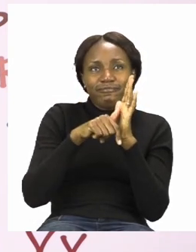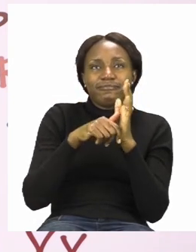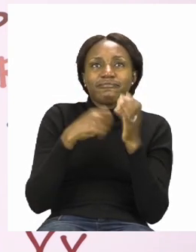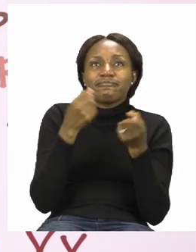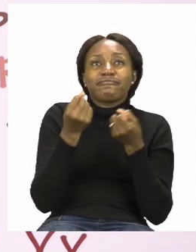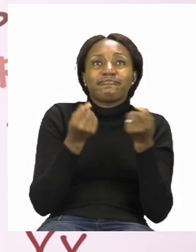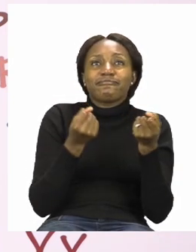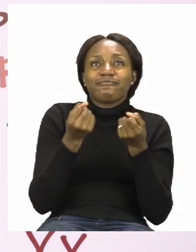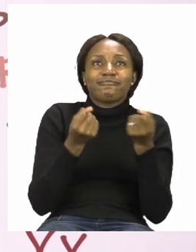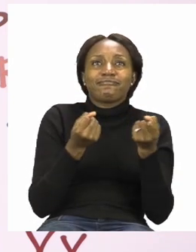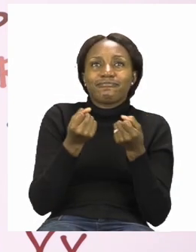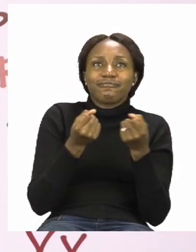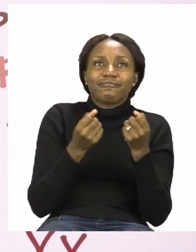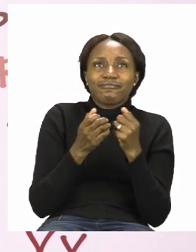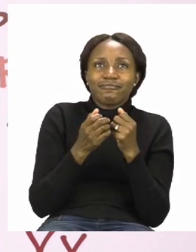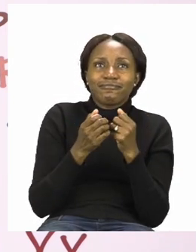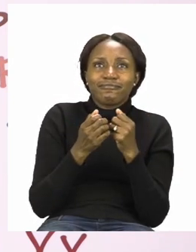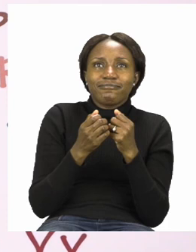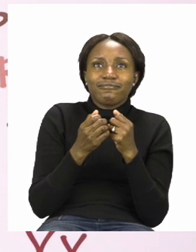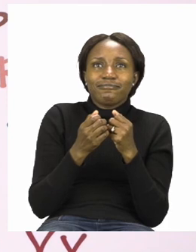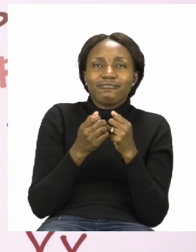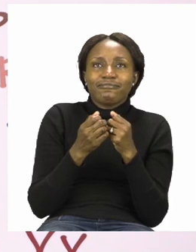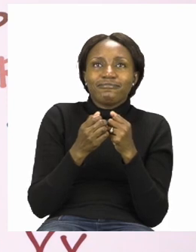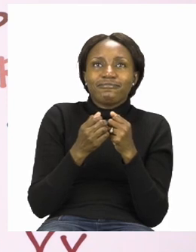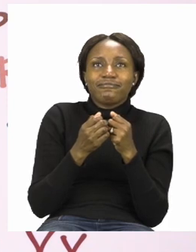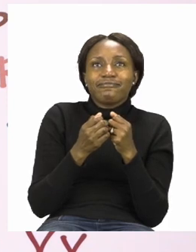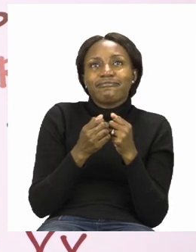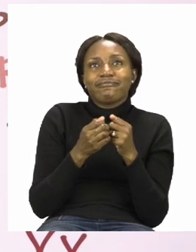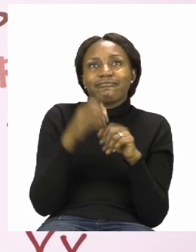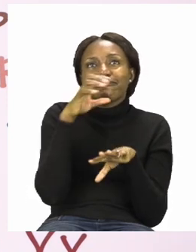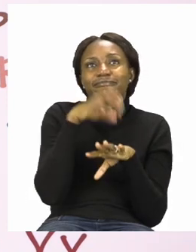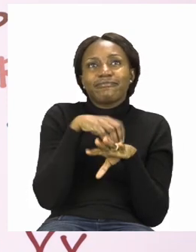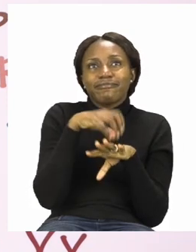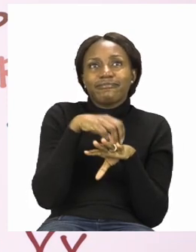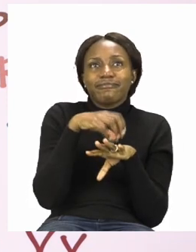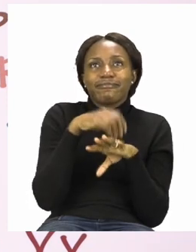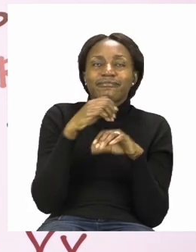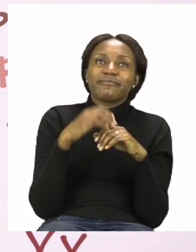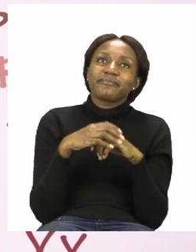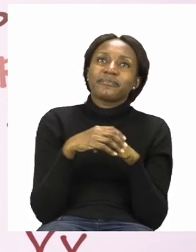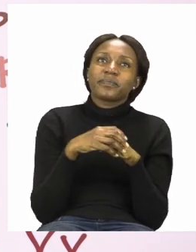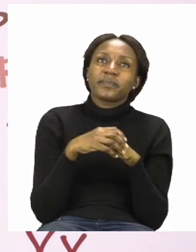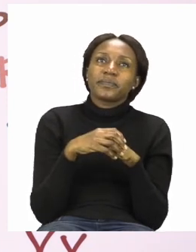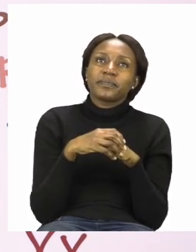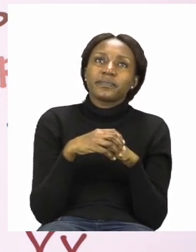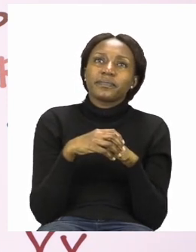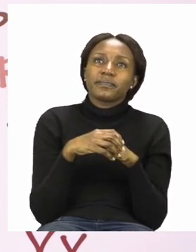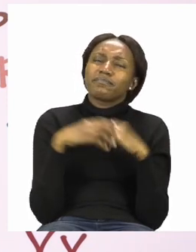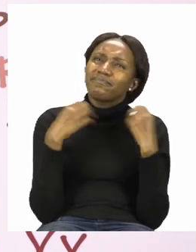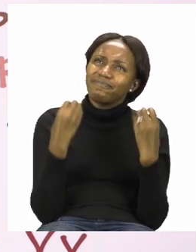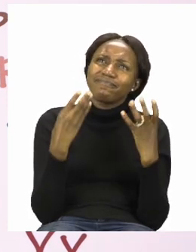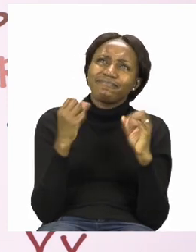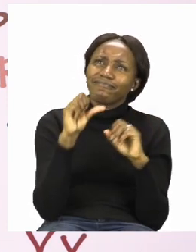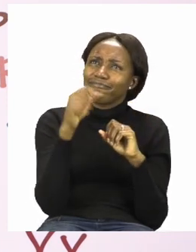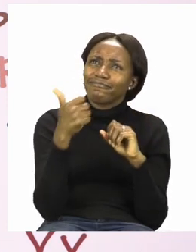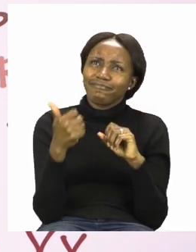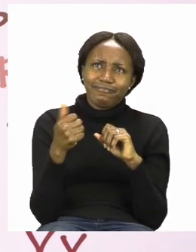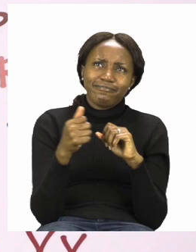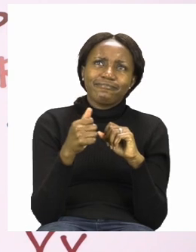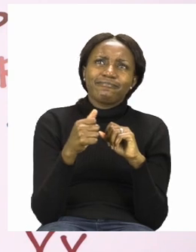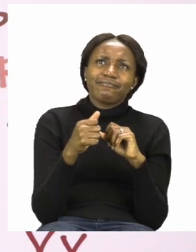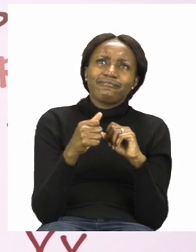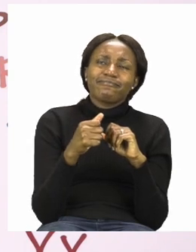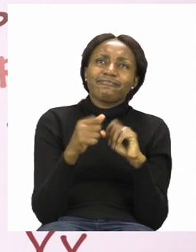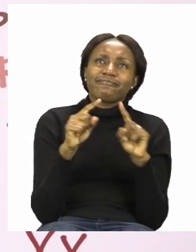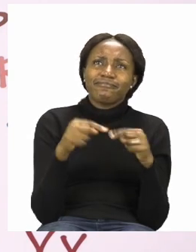car and cake there are many other words that have in them boys